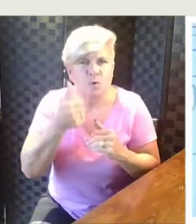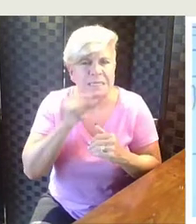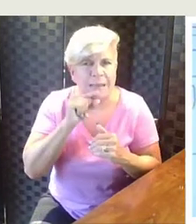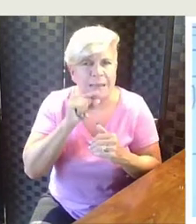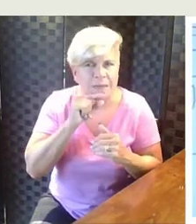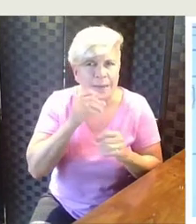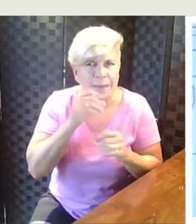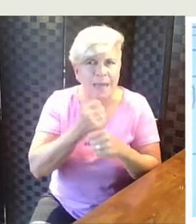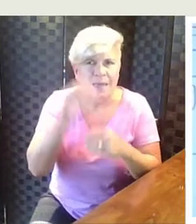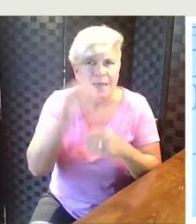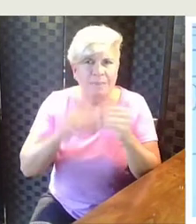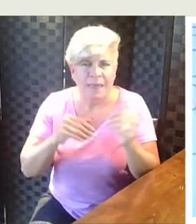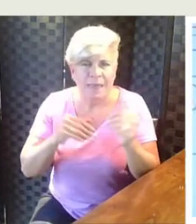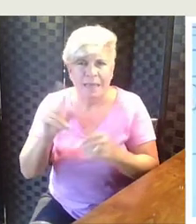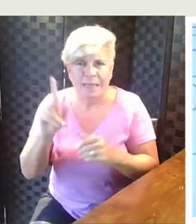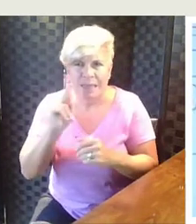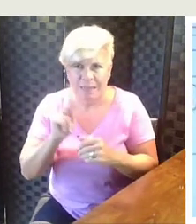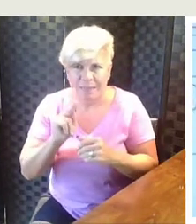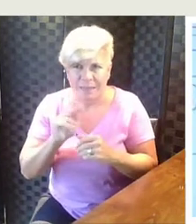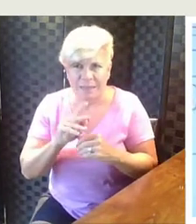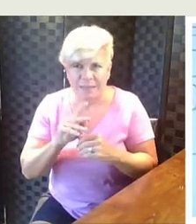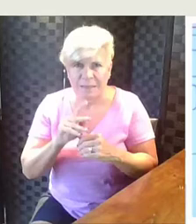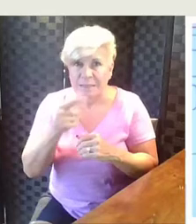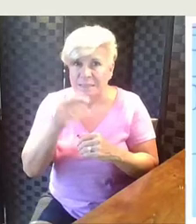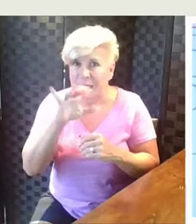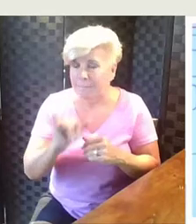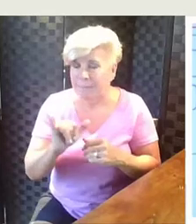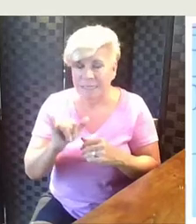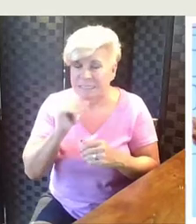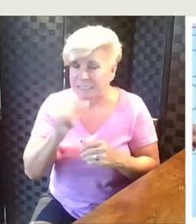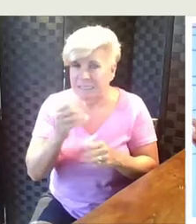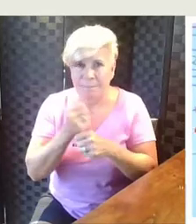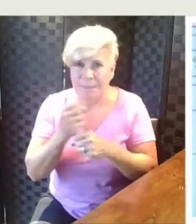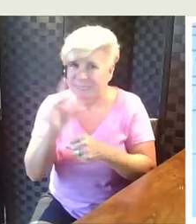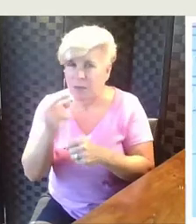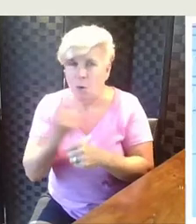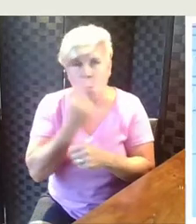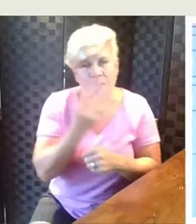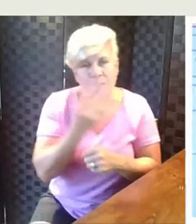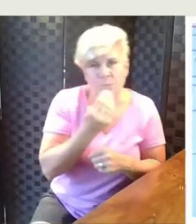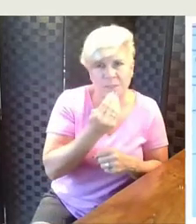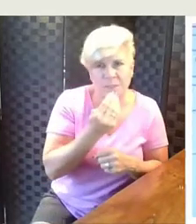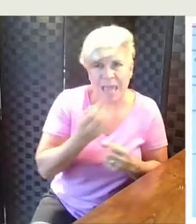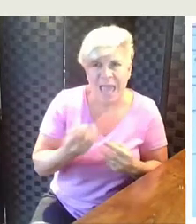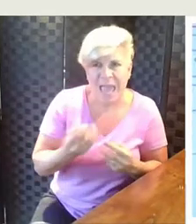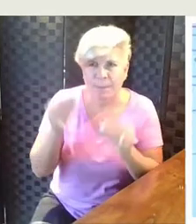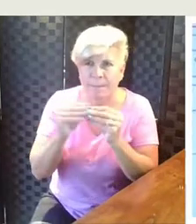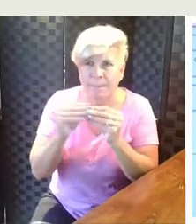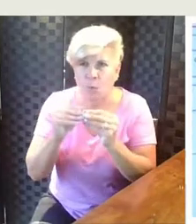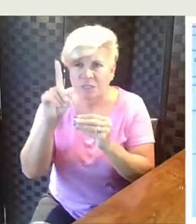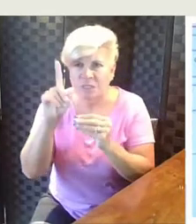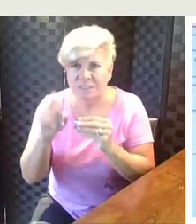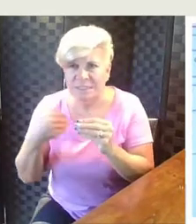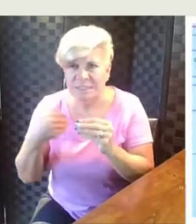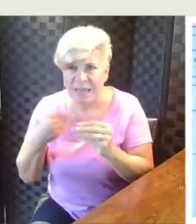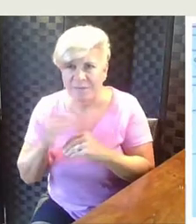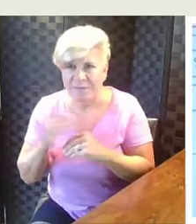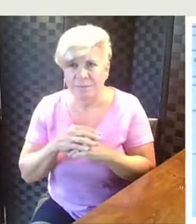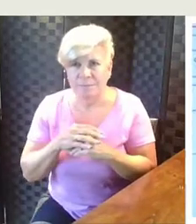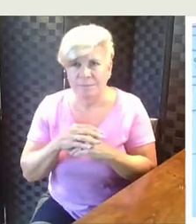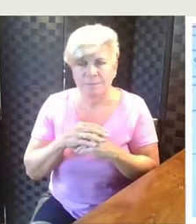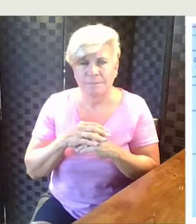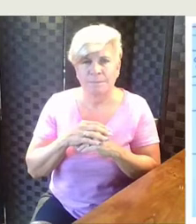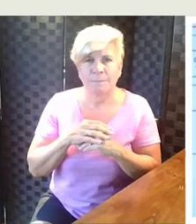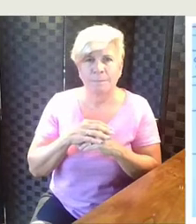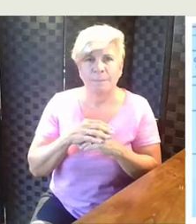made than Kylie? Gabby didn't make eighteen. She only made fourteen. So how many more does she need to have? Is that question